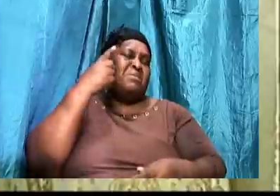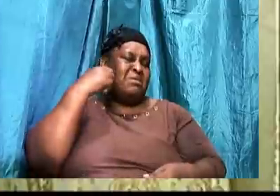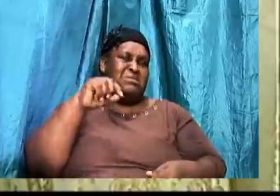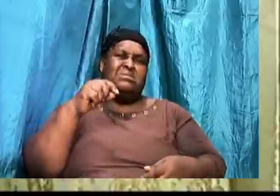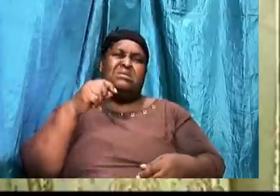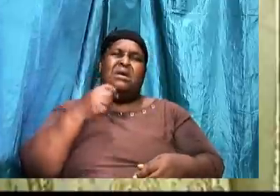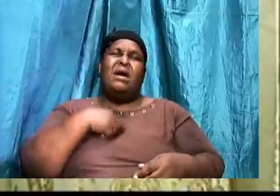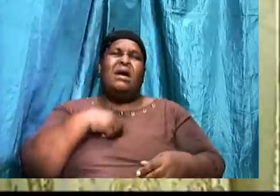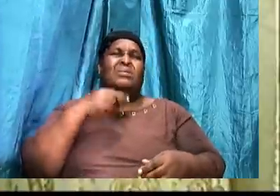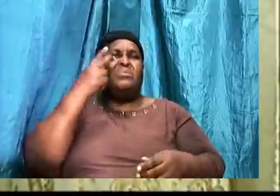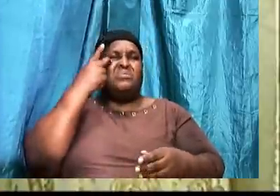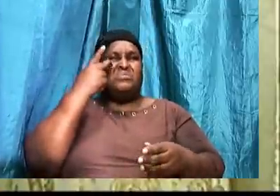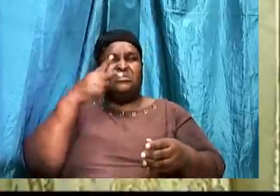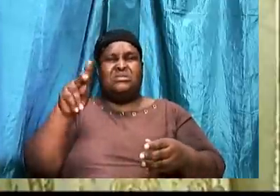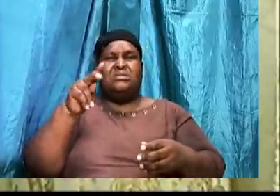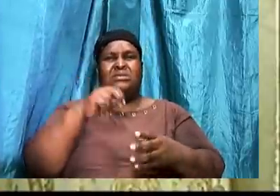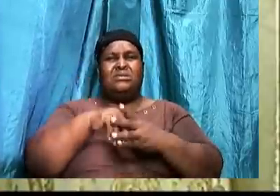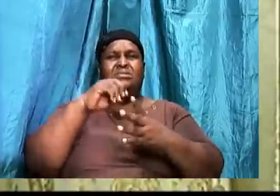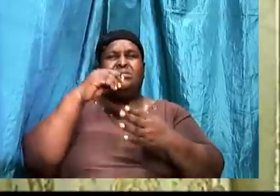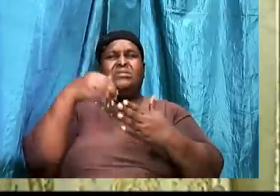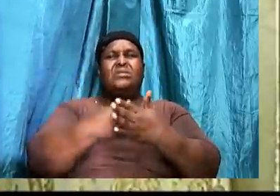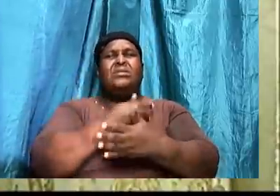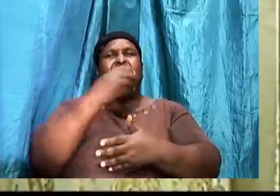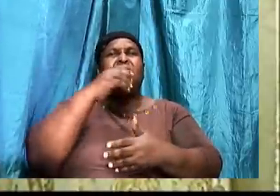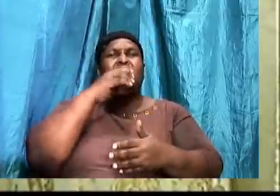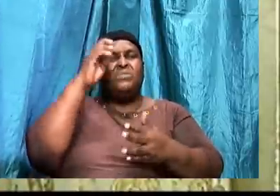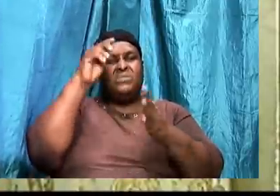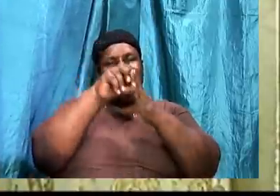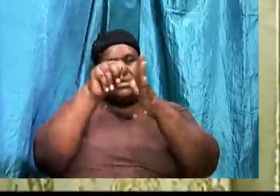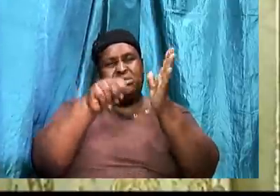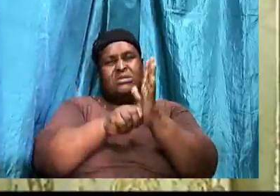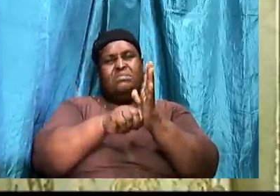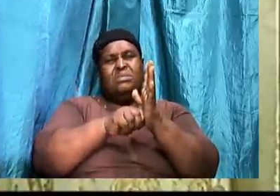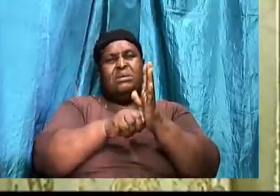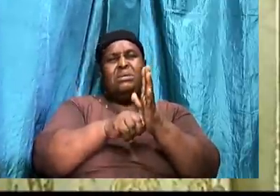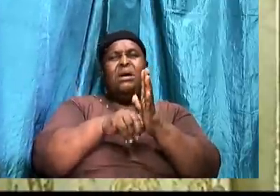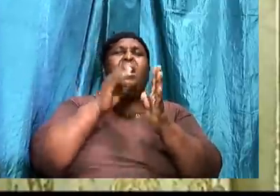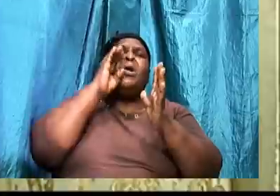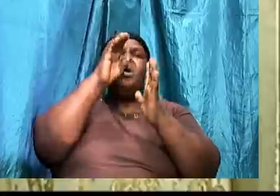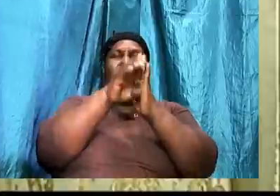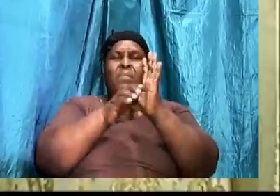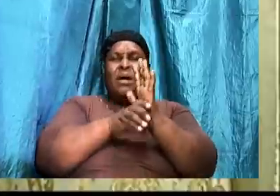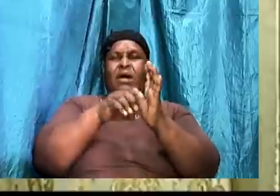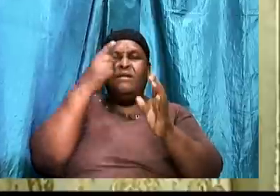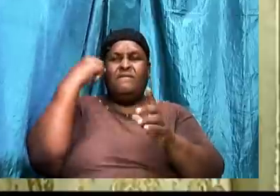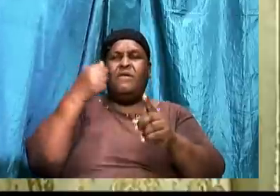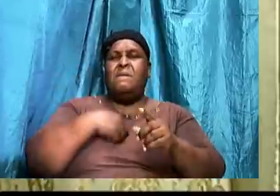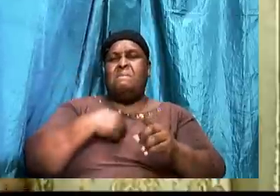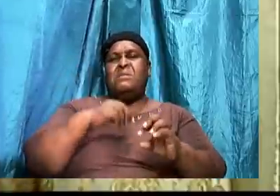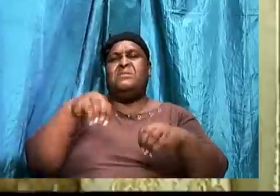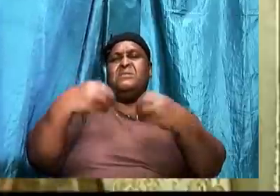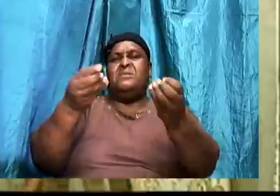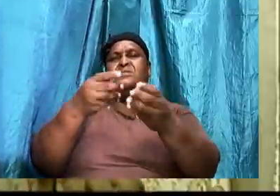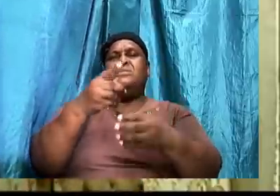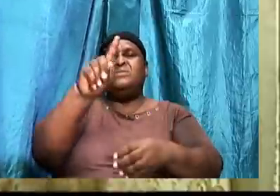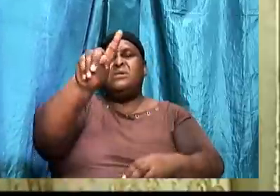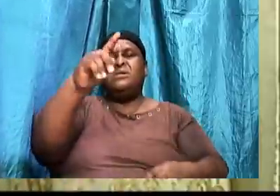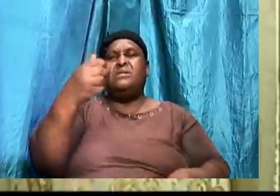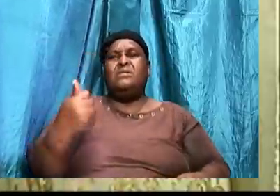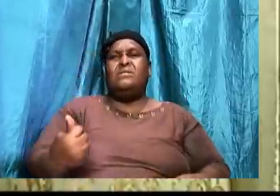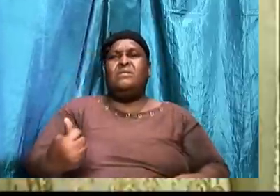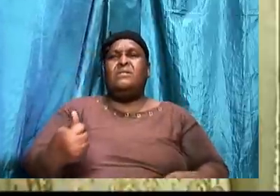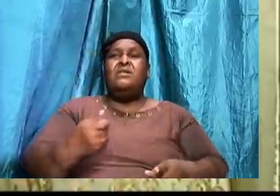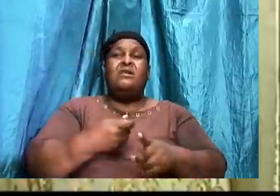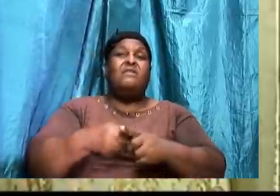there is a command. For me. To give tithes. I want us. To understand that. From the Old Testament. There is a principle.